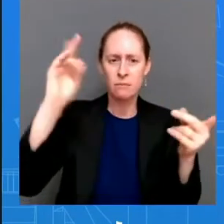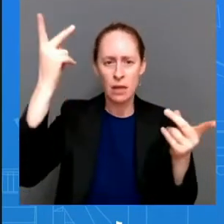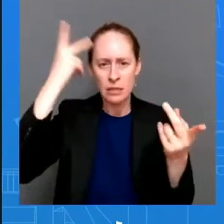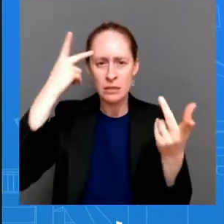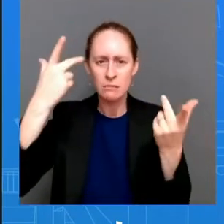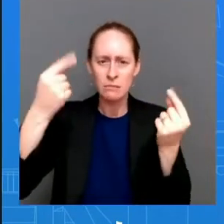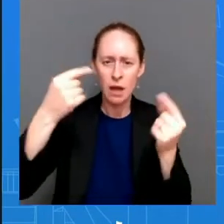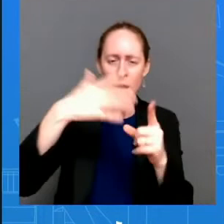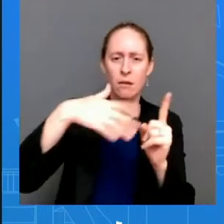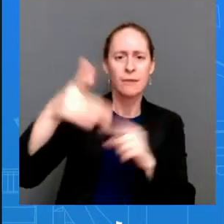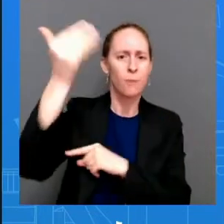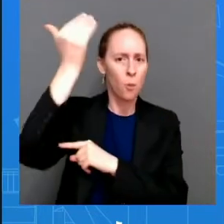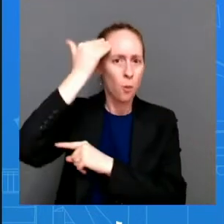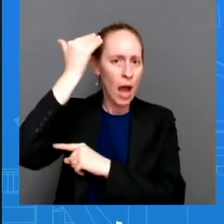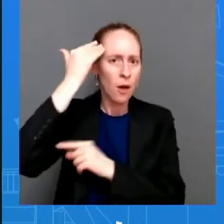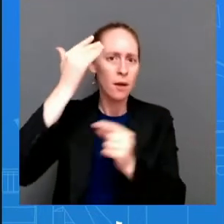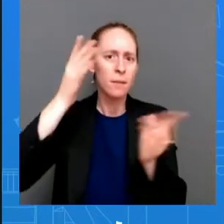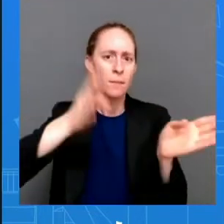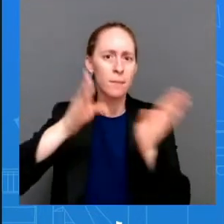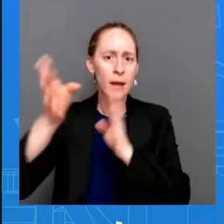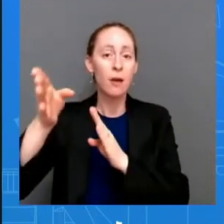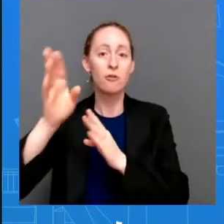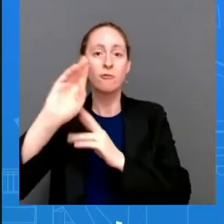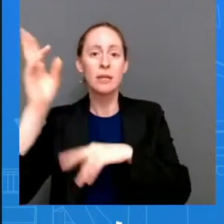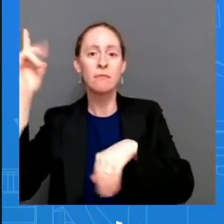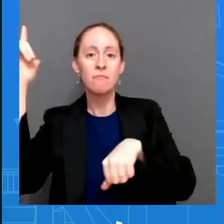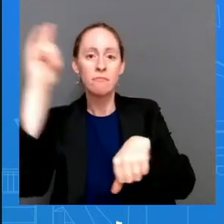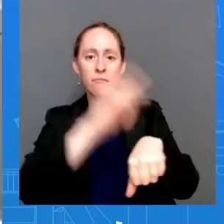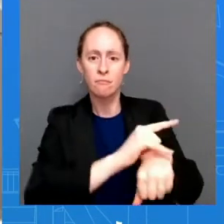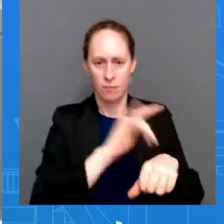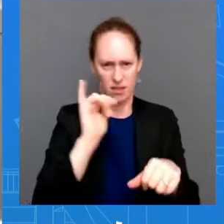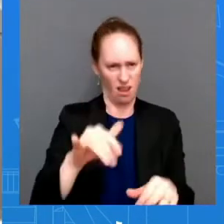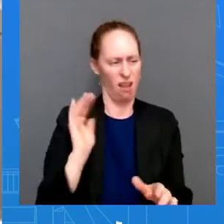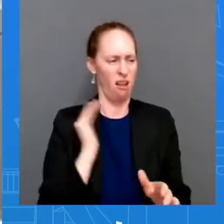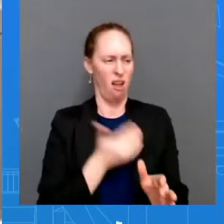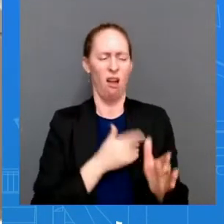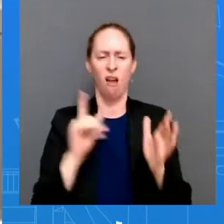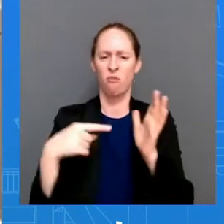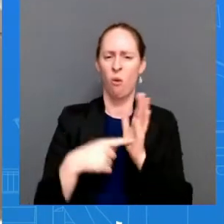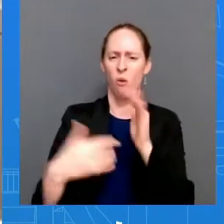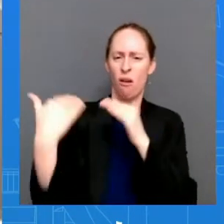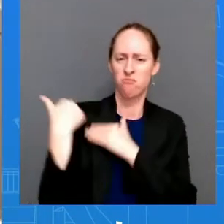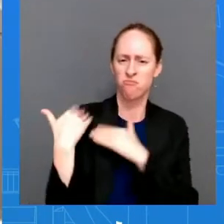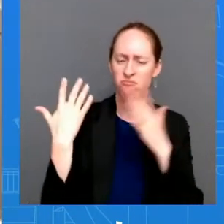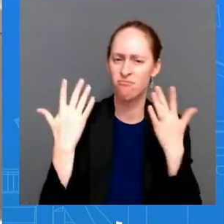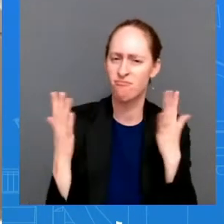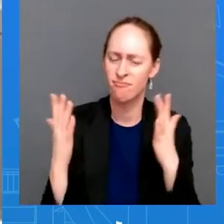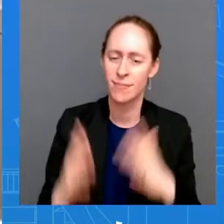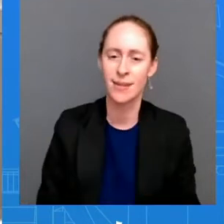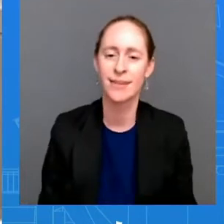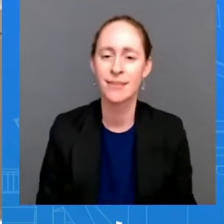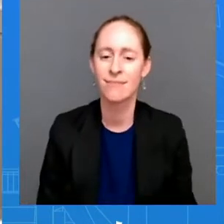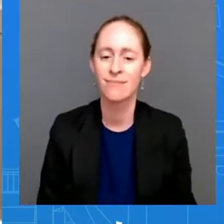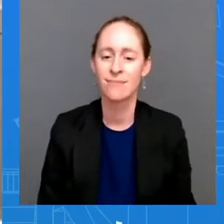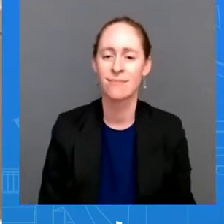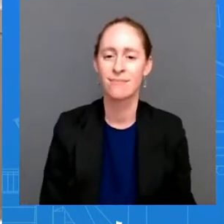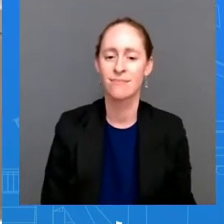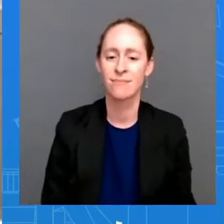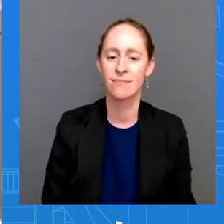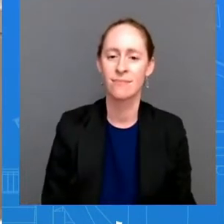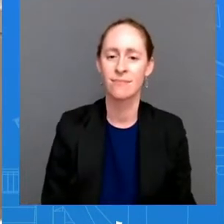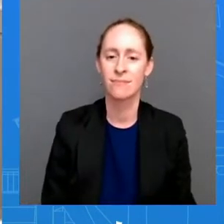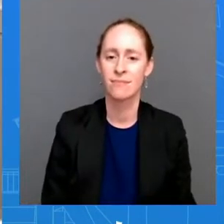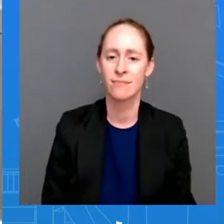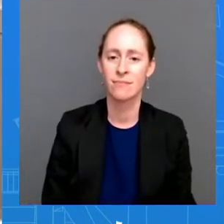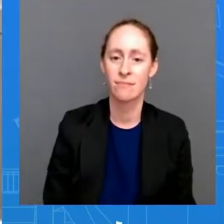that is our part in this now that taiwan is effectively encircled by the chinese military doing these